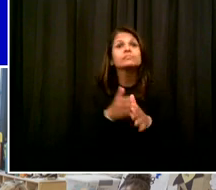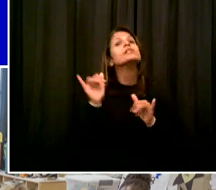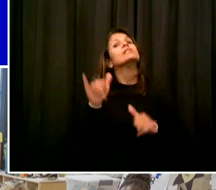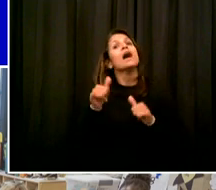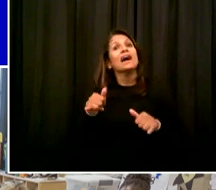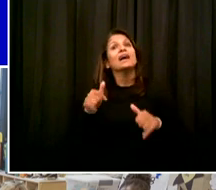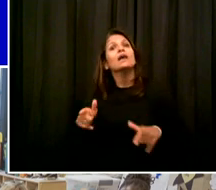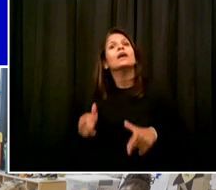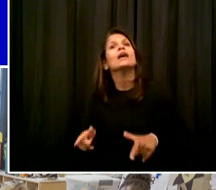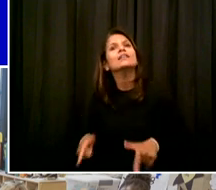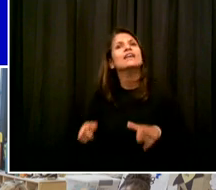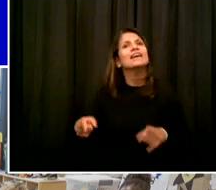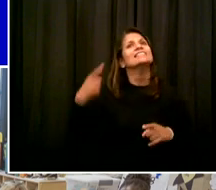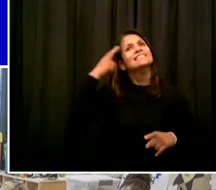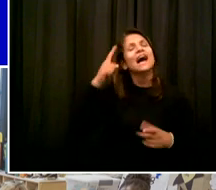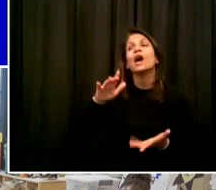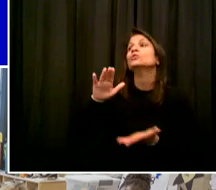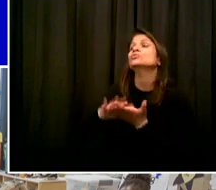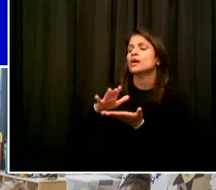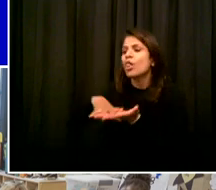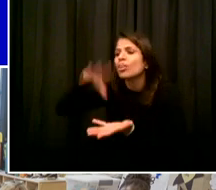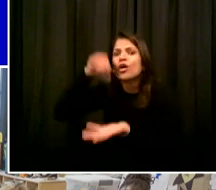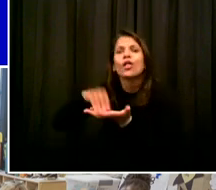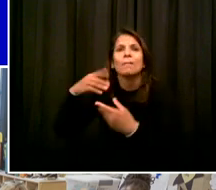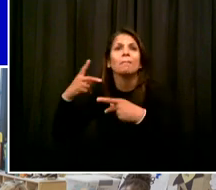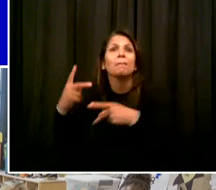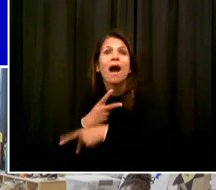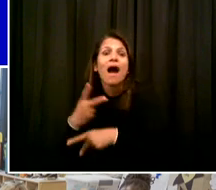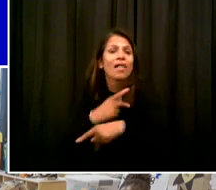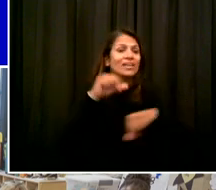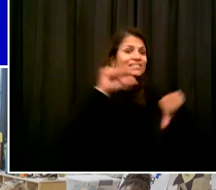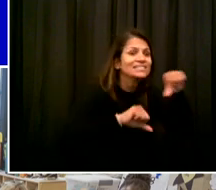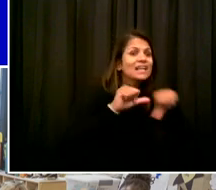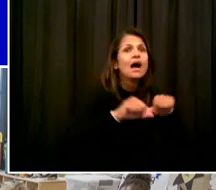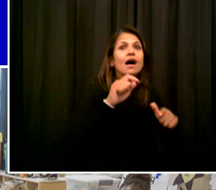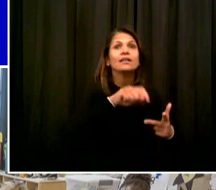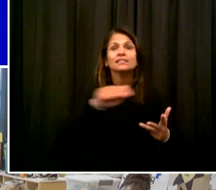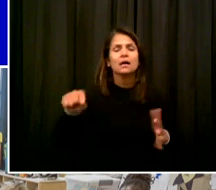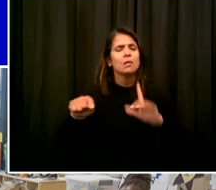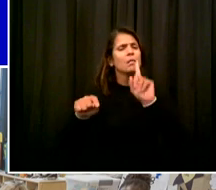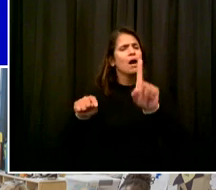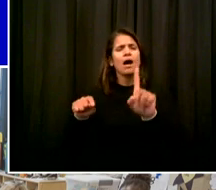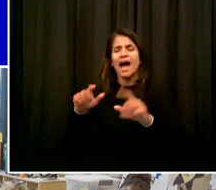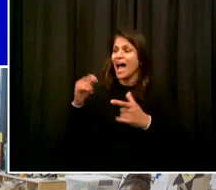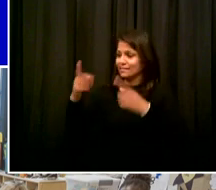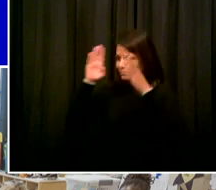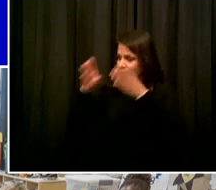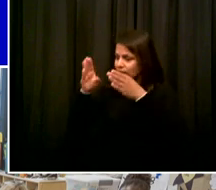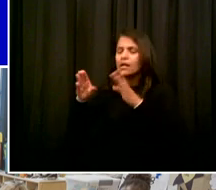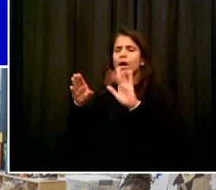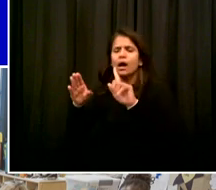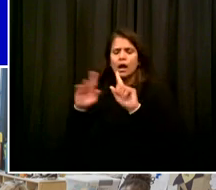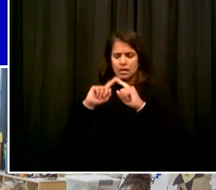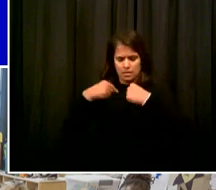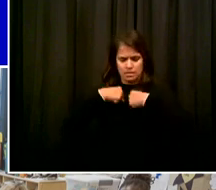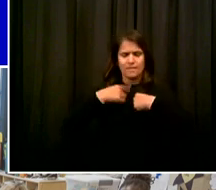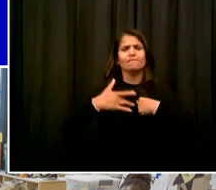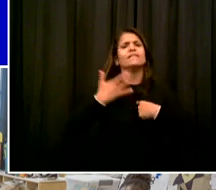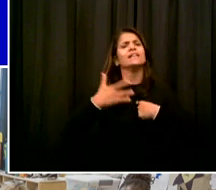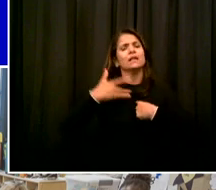today don't either. They're learning to manage relationships and thinking about their friends, their siblings, and their parents.